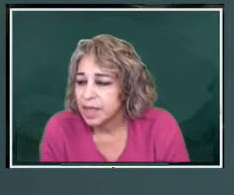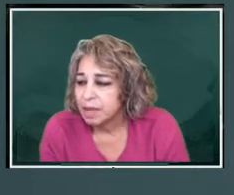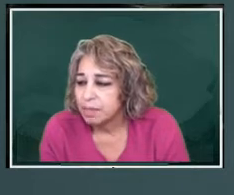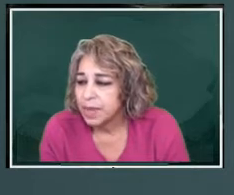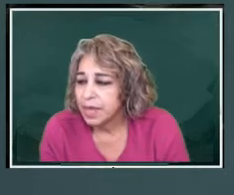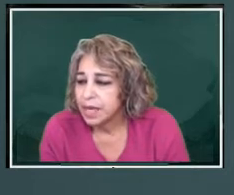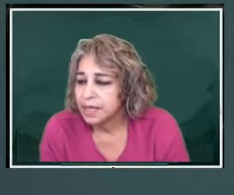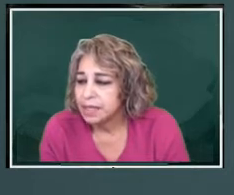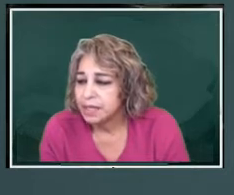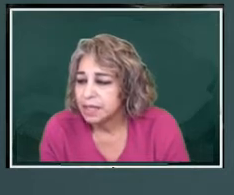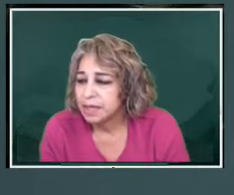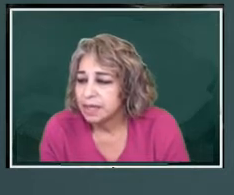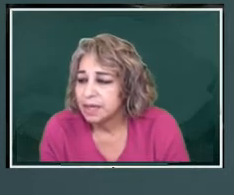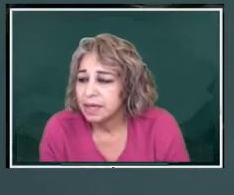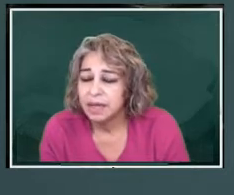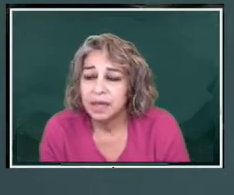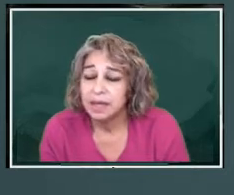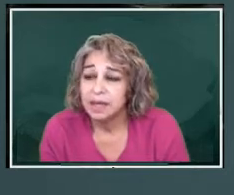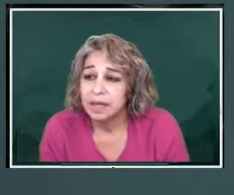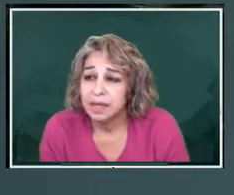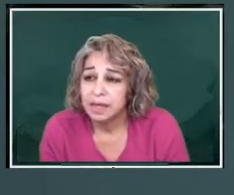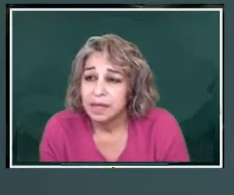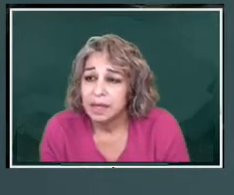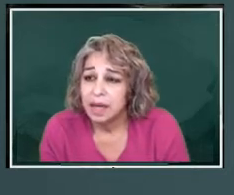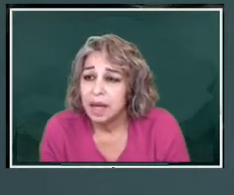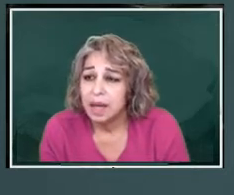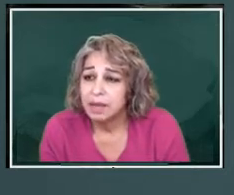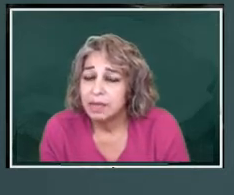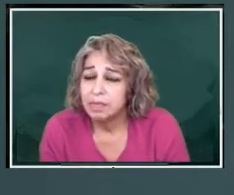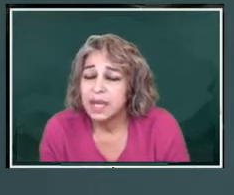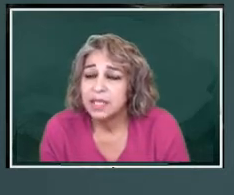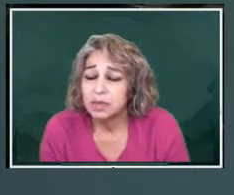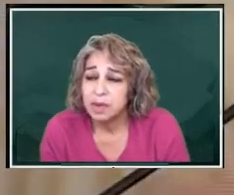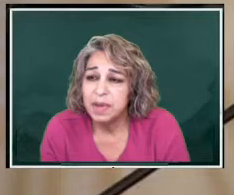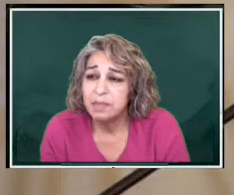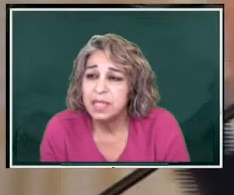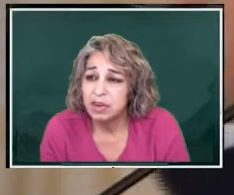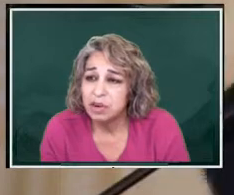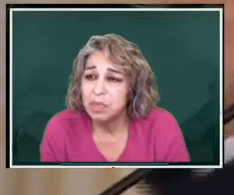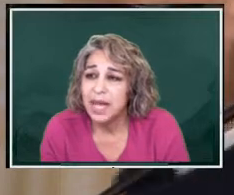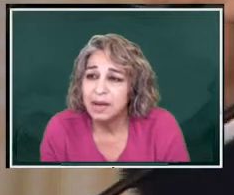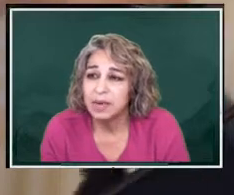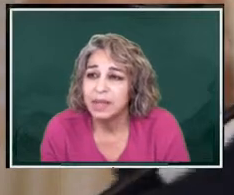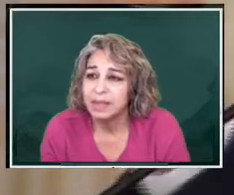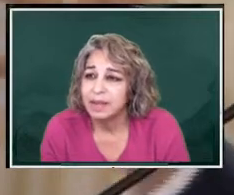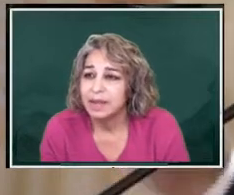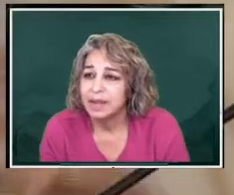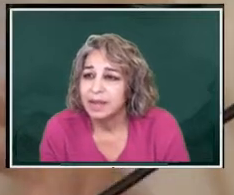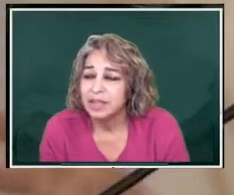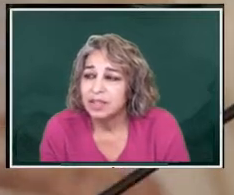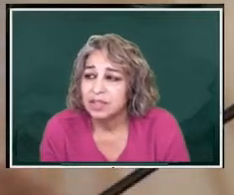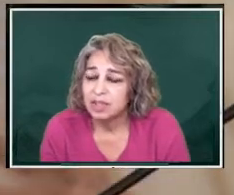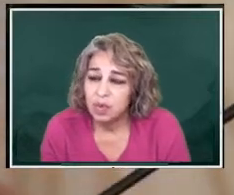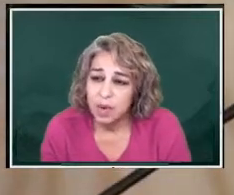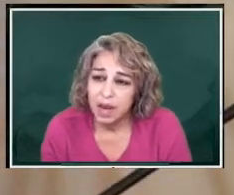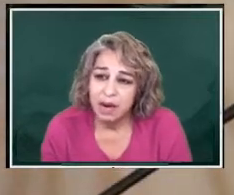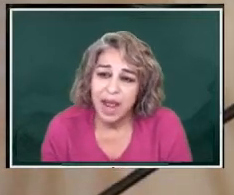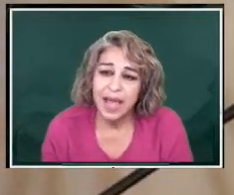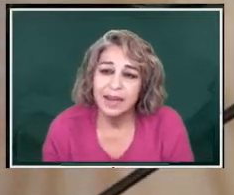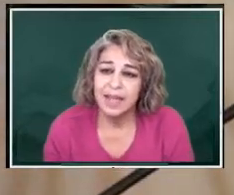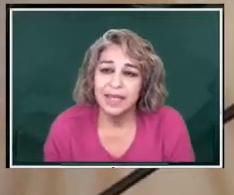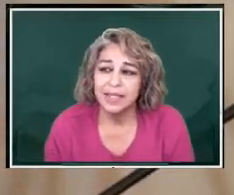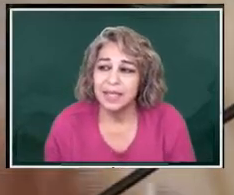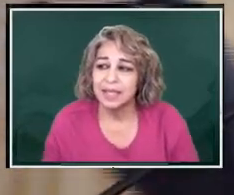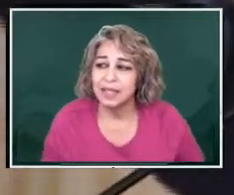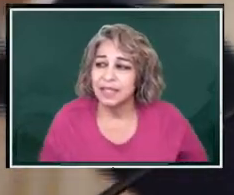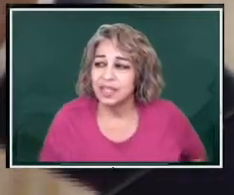because commitments are complied with. So we are